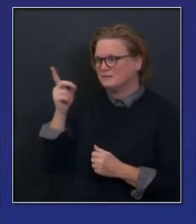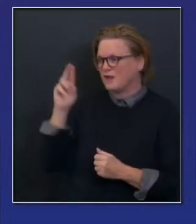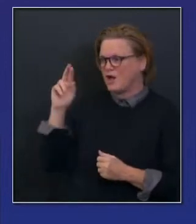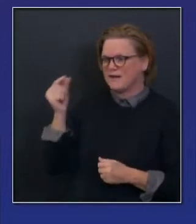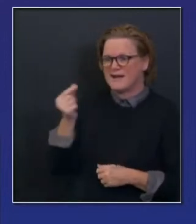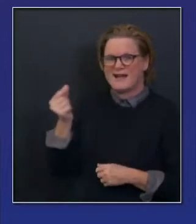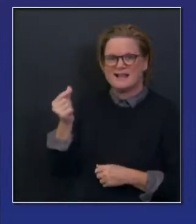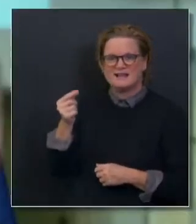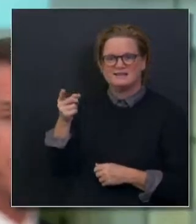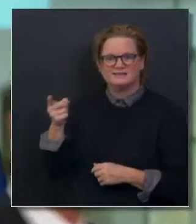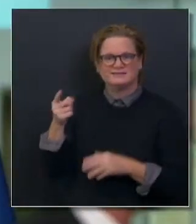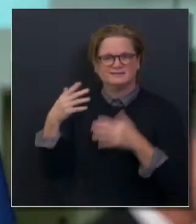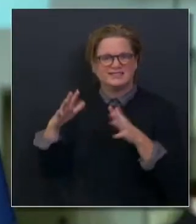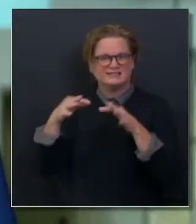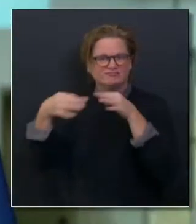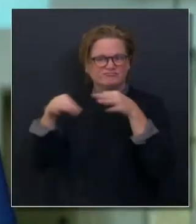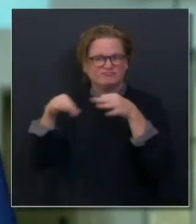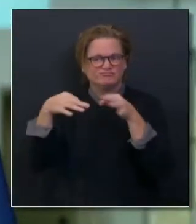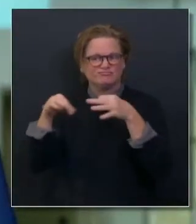more further with.